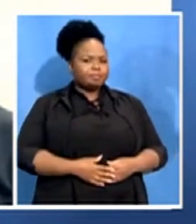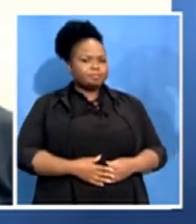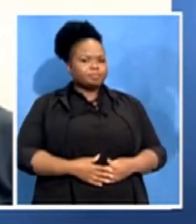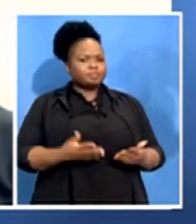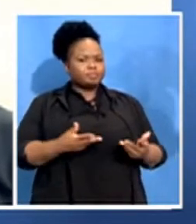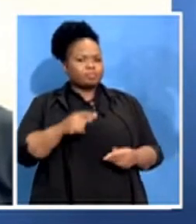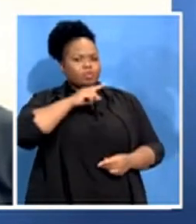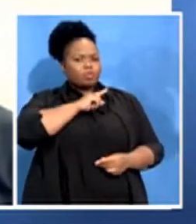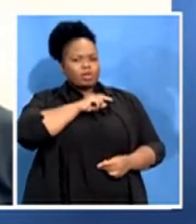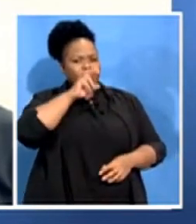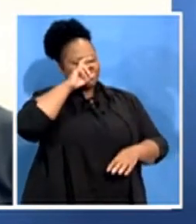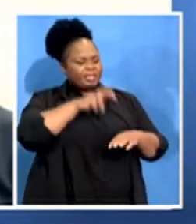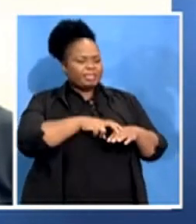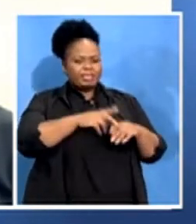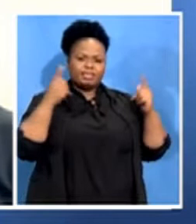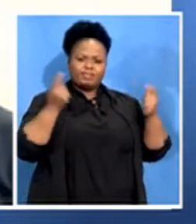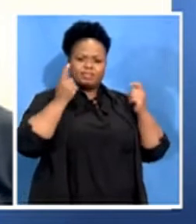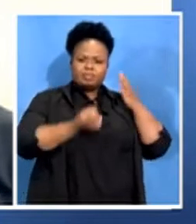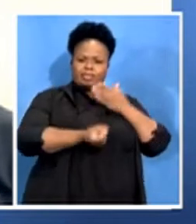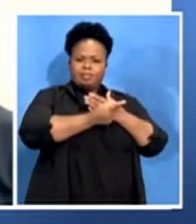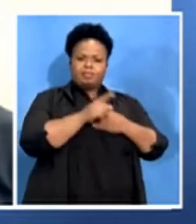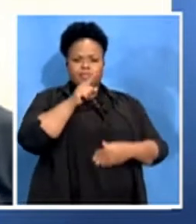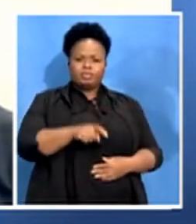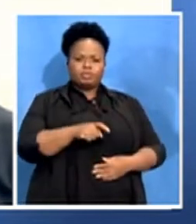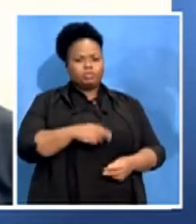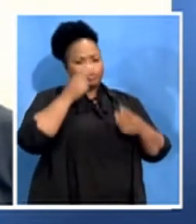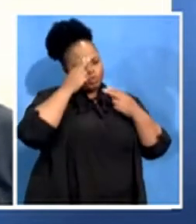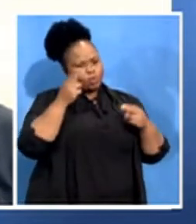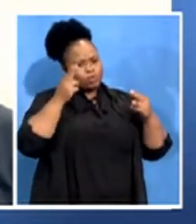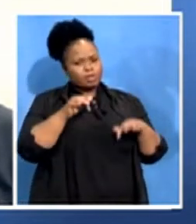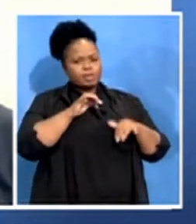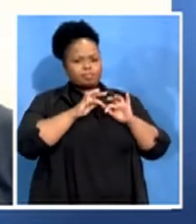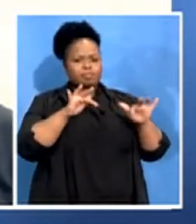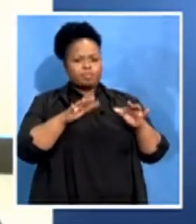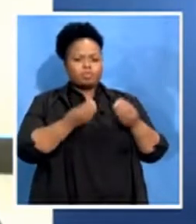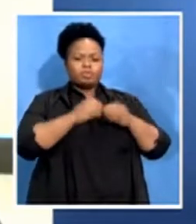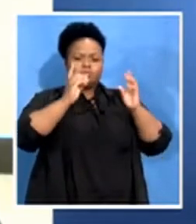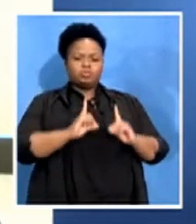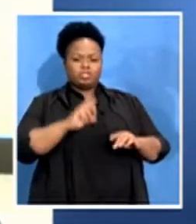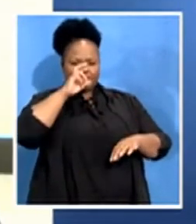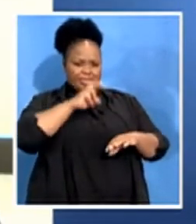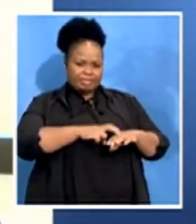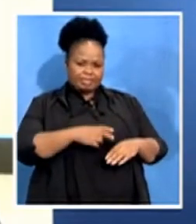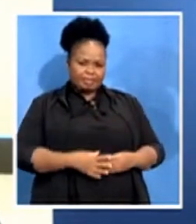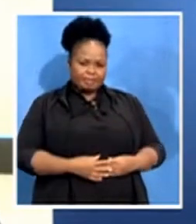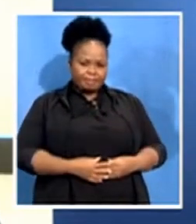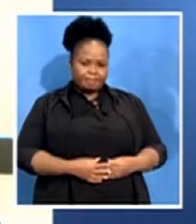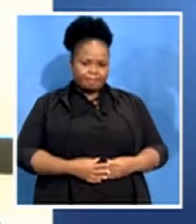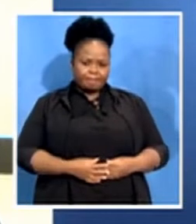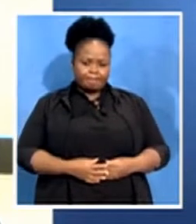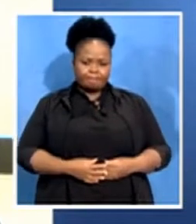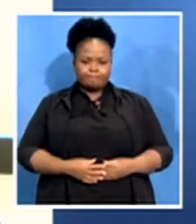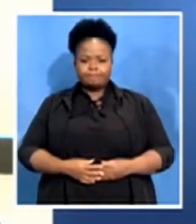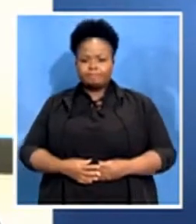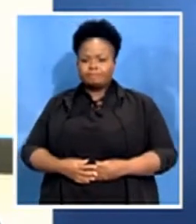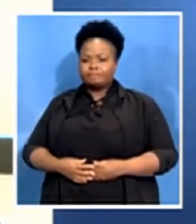to honour artists with special needs? Well Weekend Arts Festival was actually